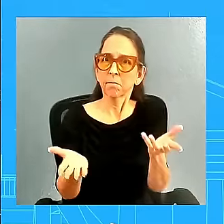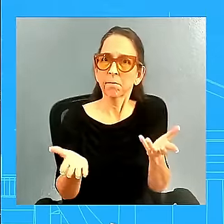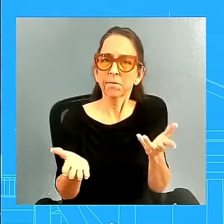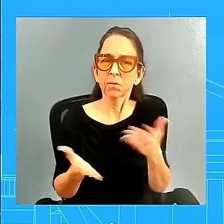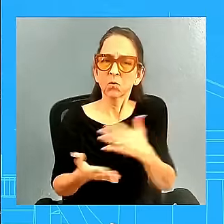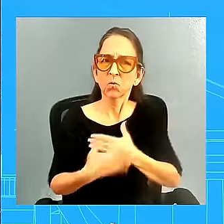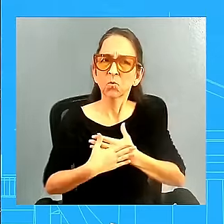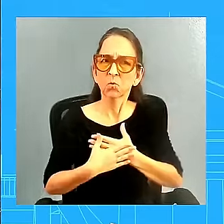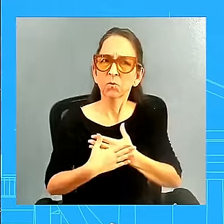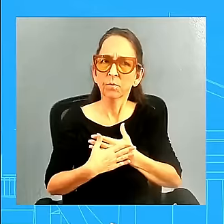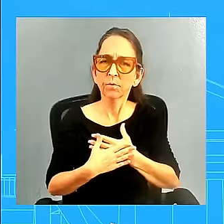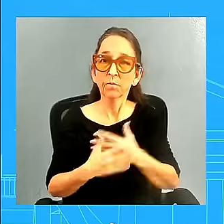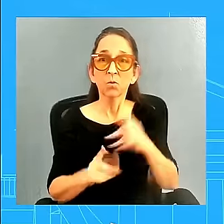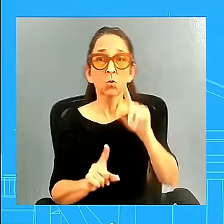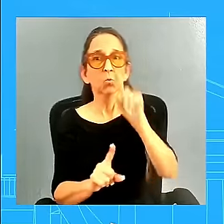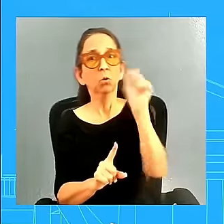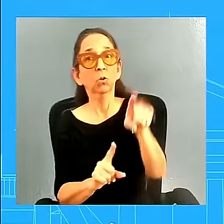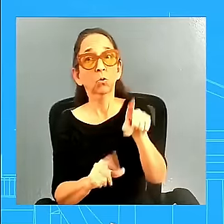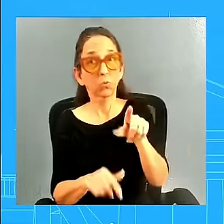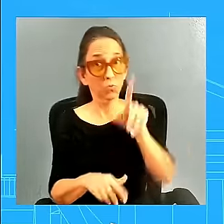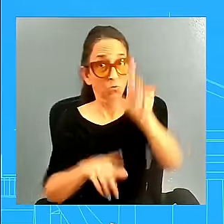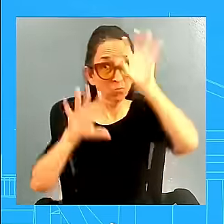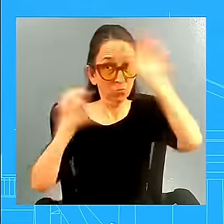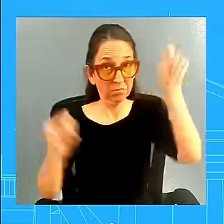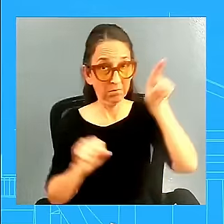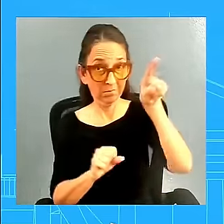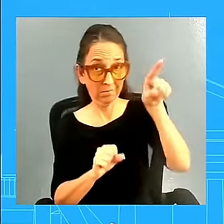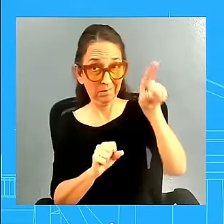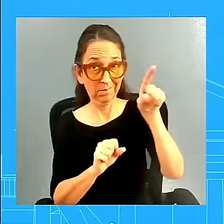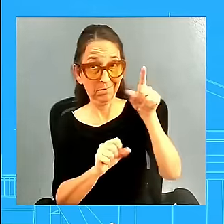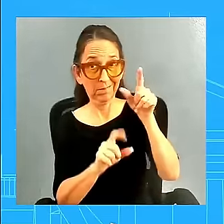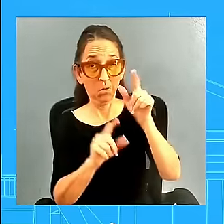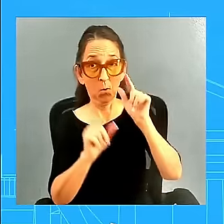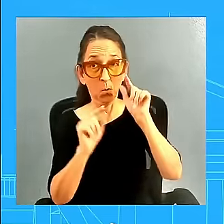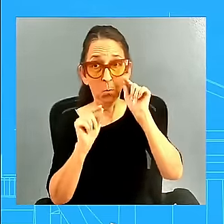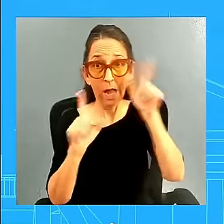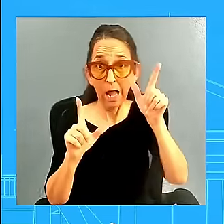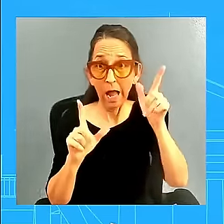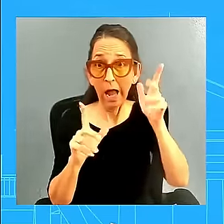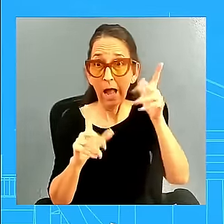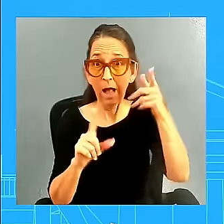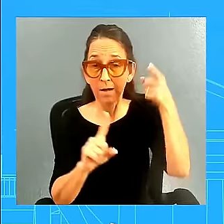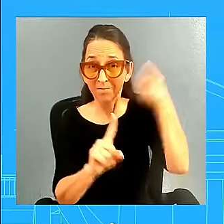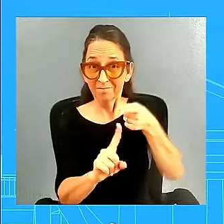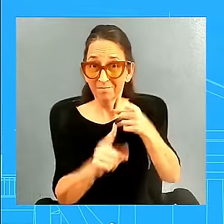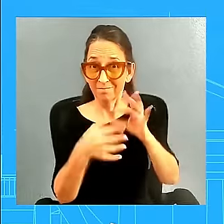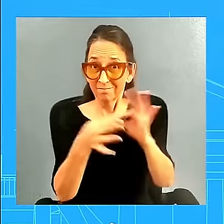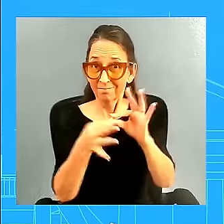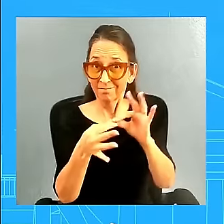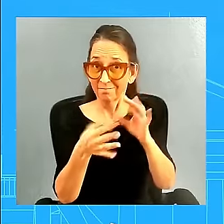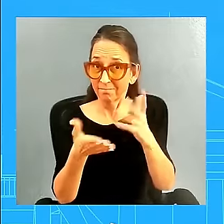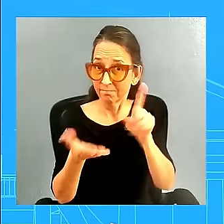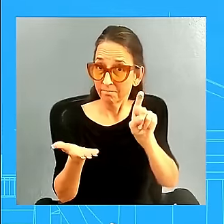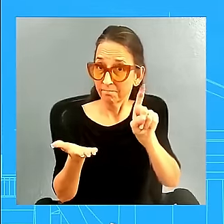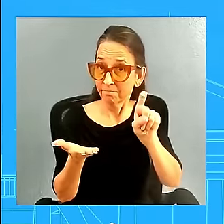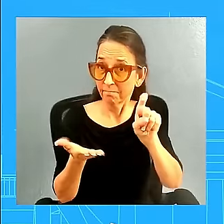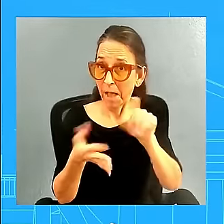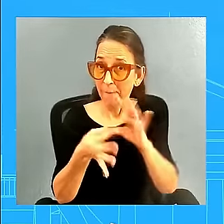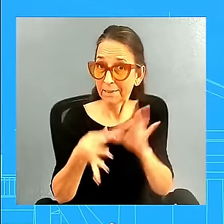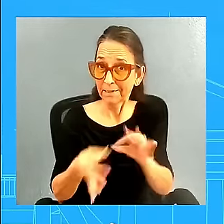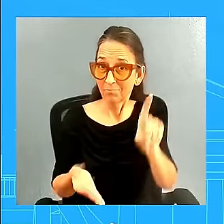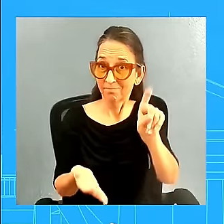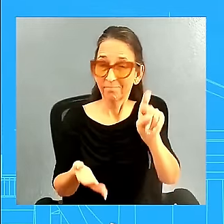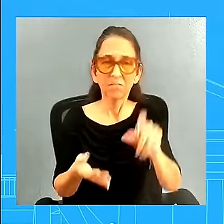of the comments? No, not at all. mean, again, the president has made comments and spoken about this over and over again. So,